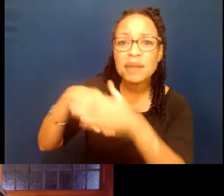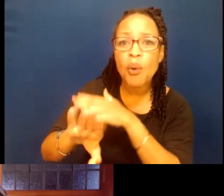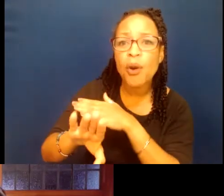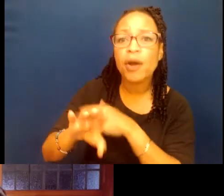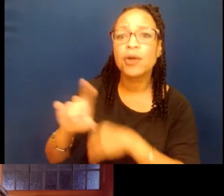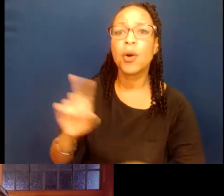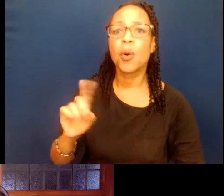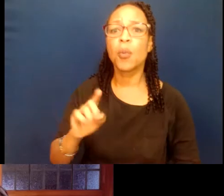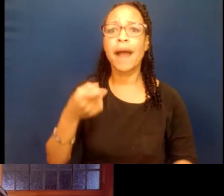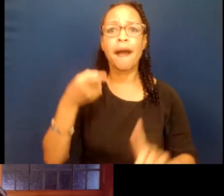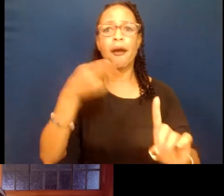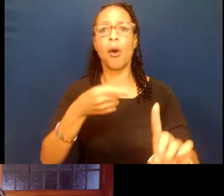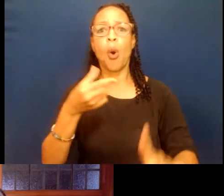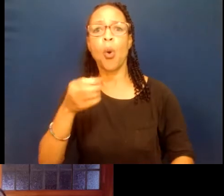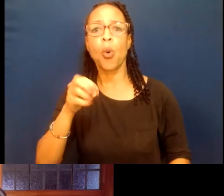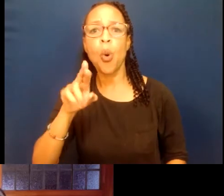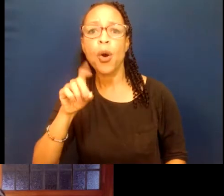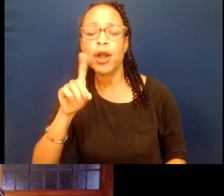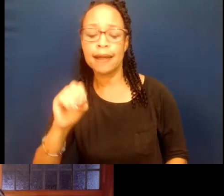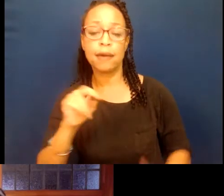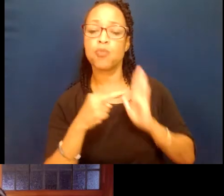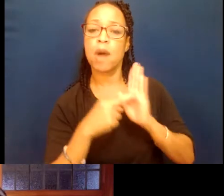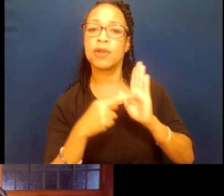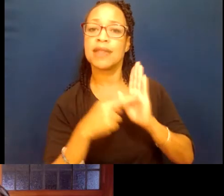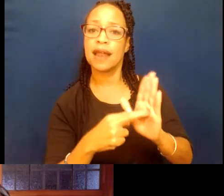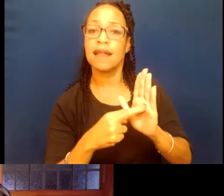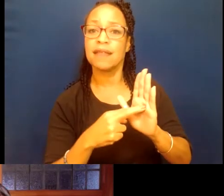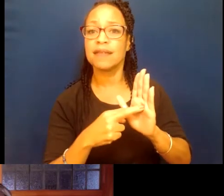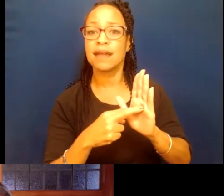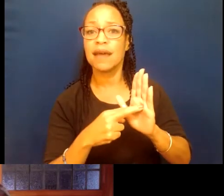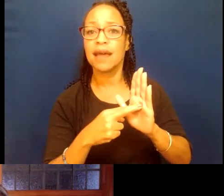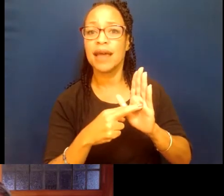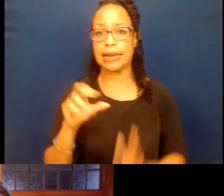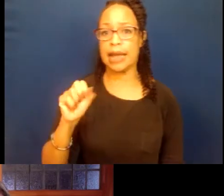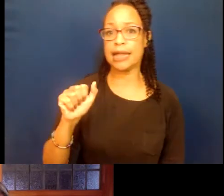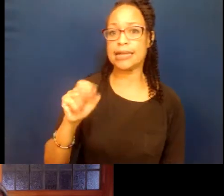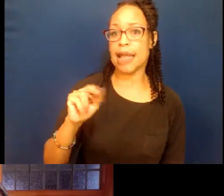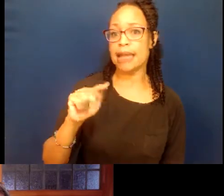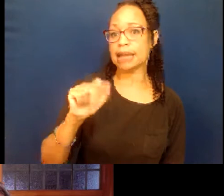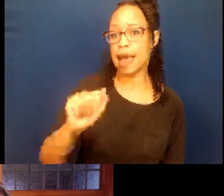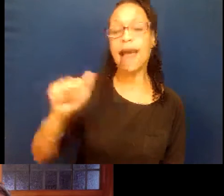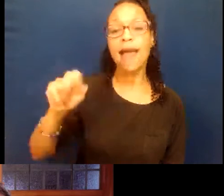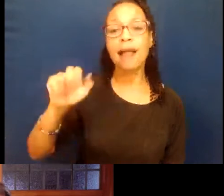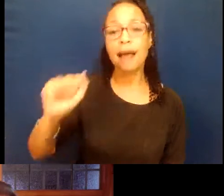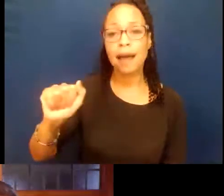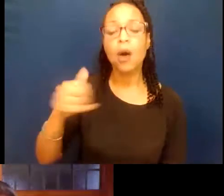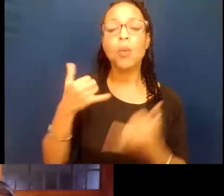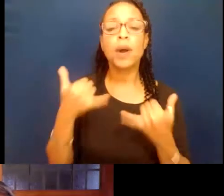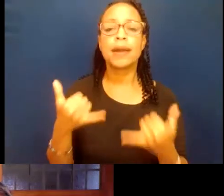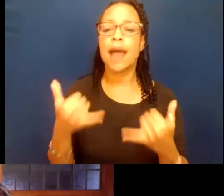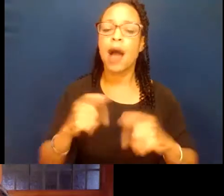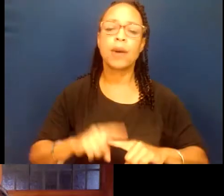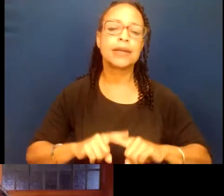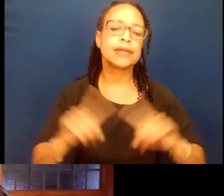B1 Bob Gornan represented us in the congressional district that represented Santana. We are now a much, much